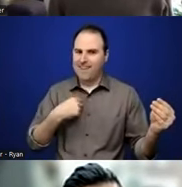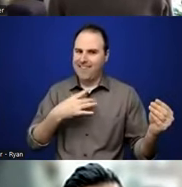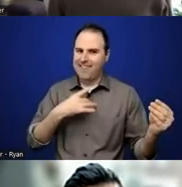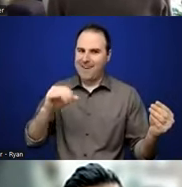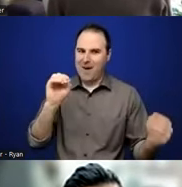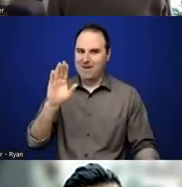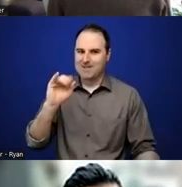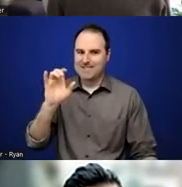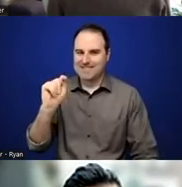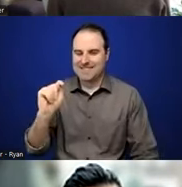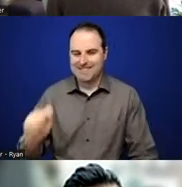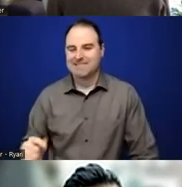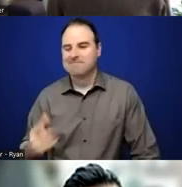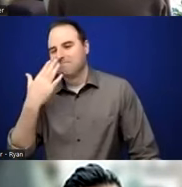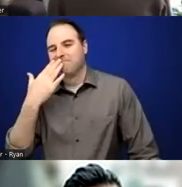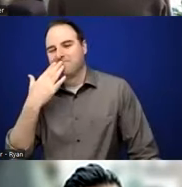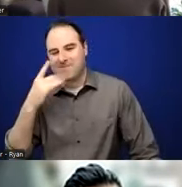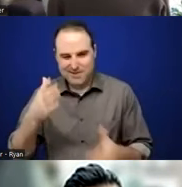So thank you for sharing.